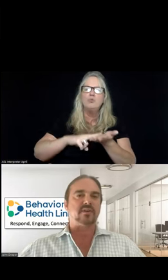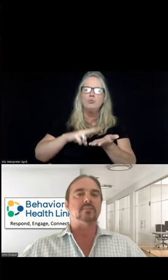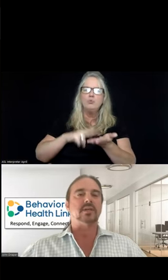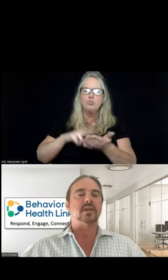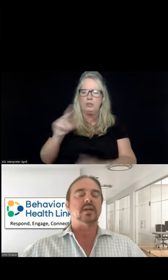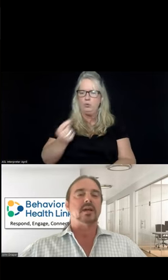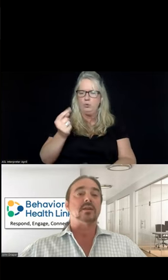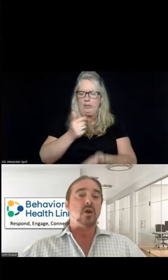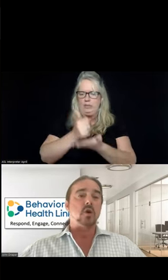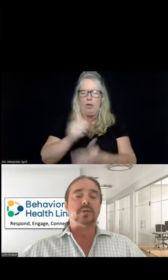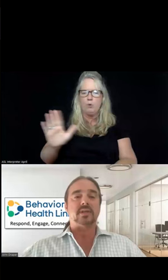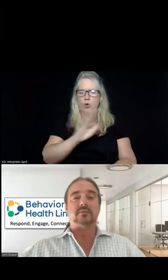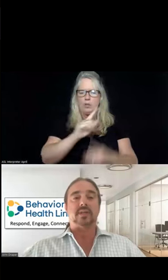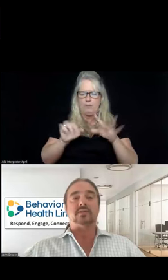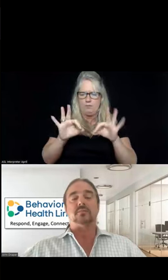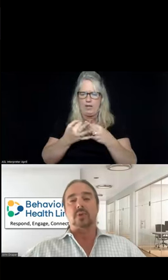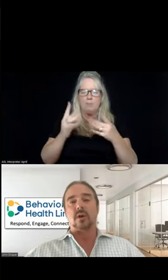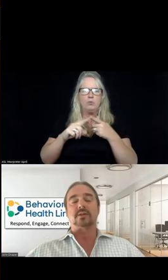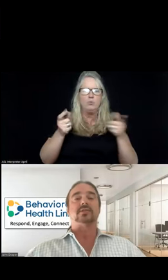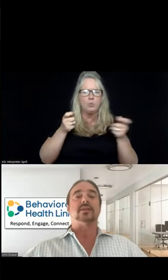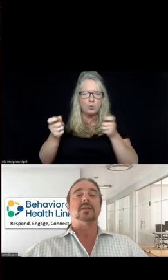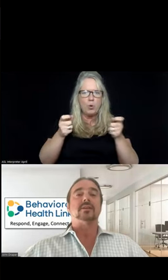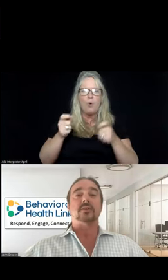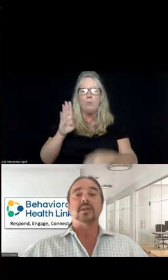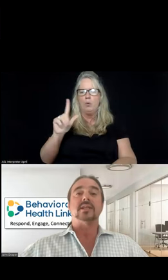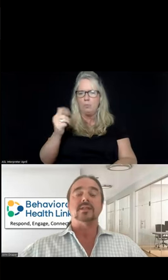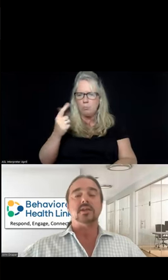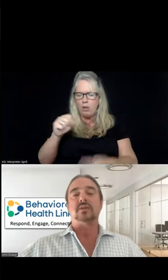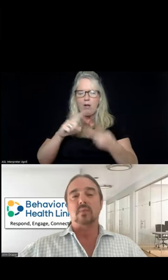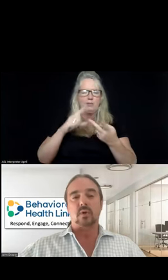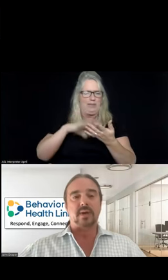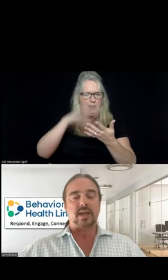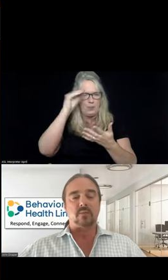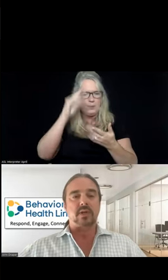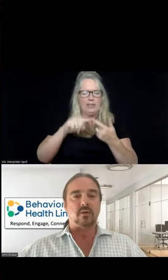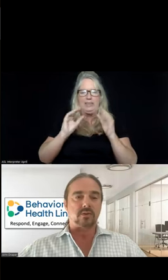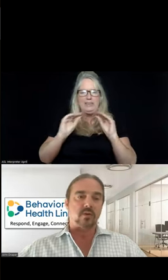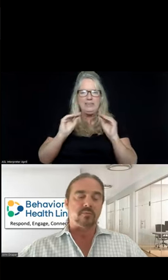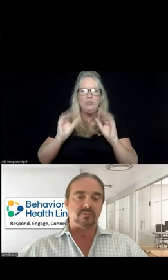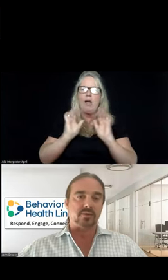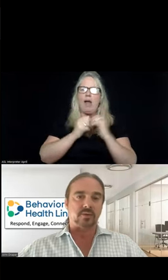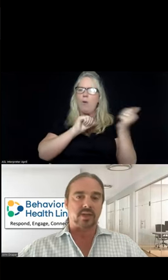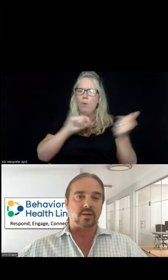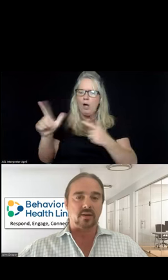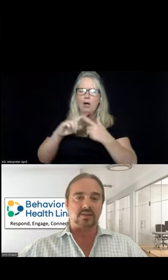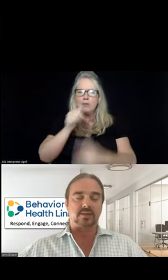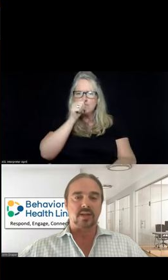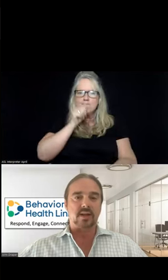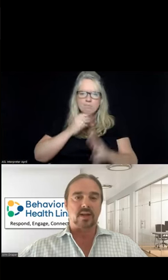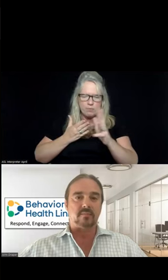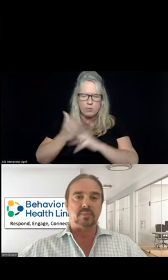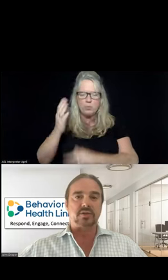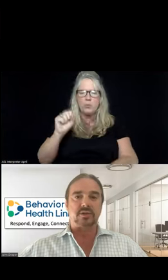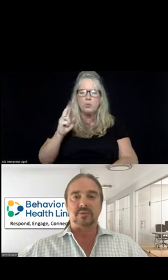her and her family cope. And it led to blogs and learning and teaching more about how we can all cope through suicide loss.